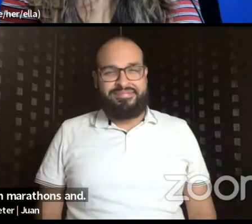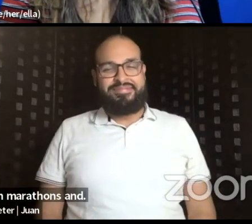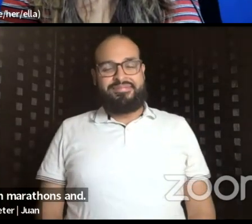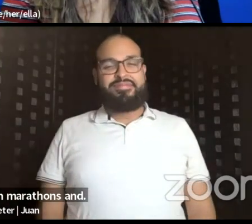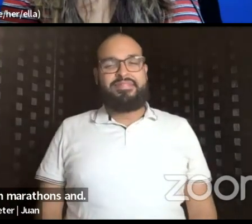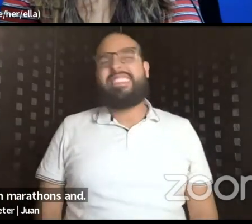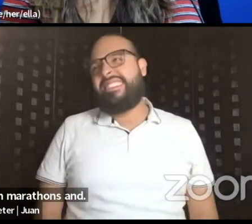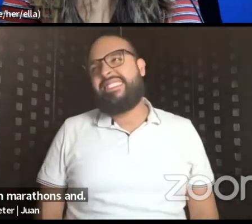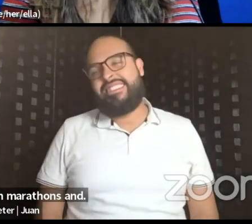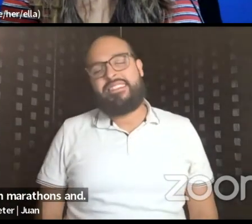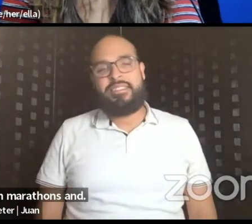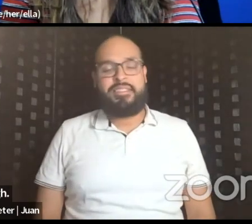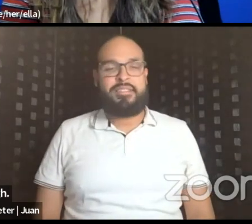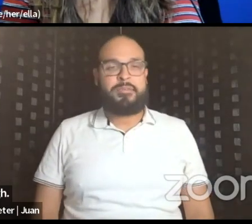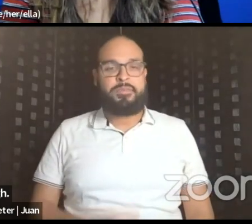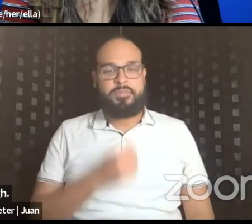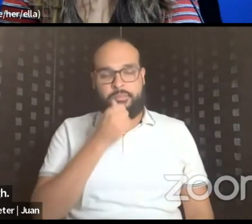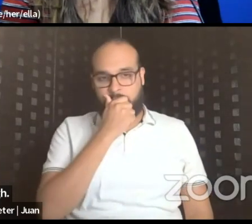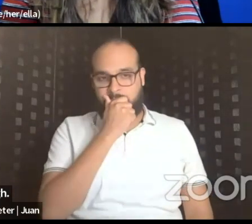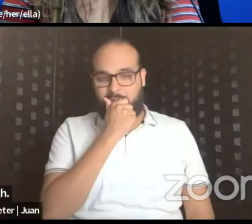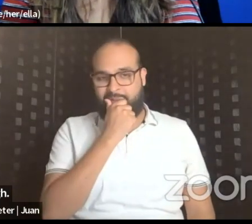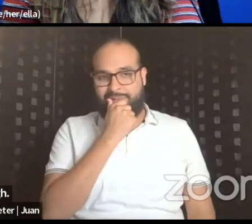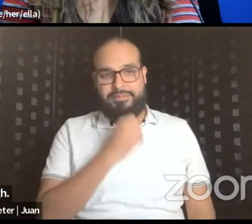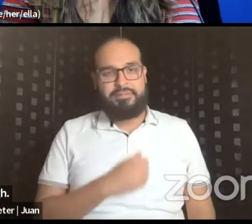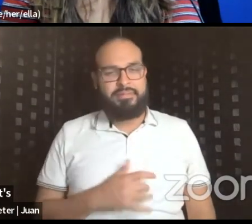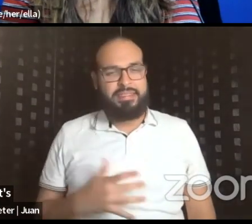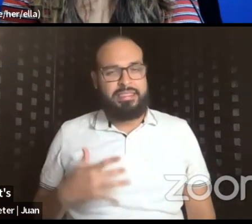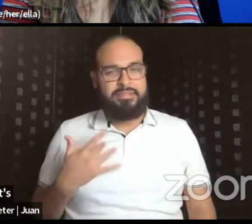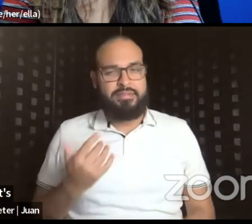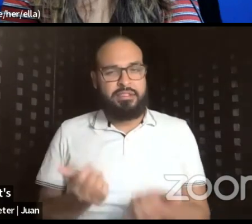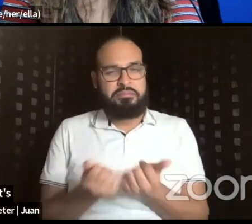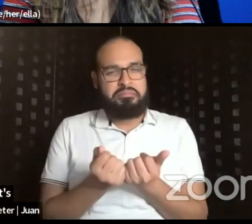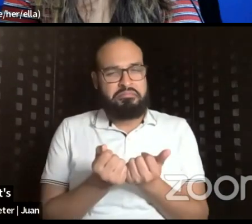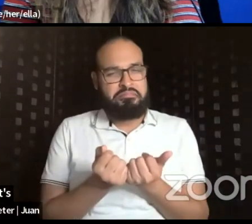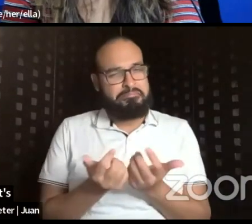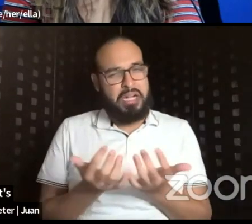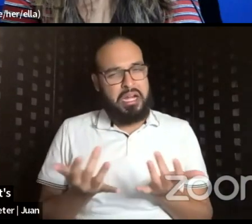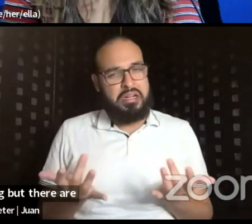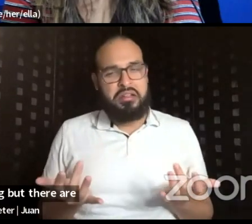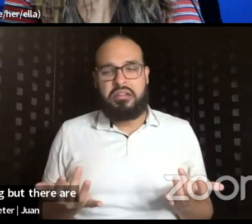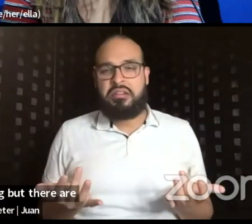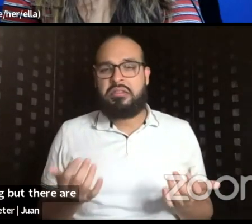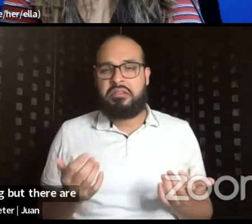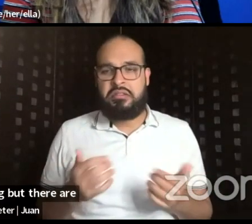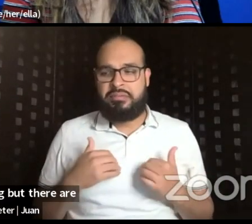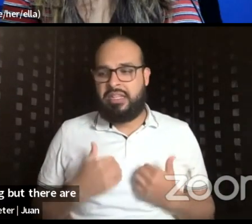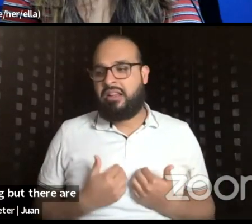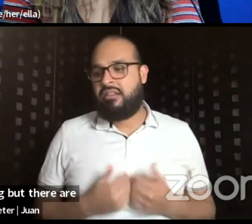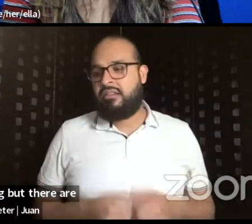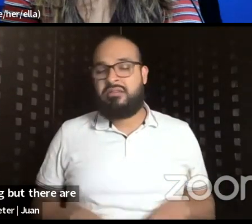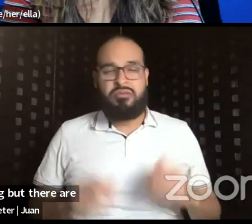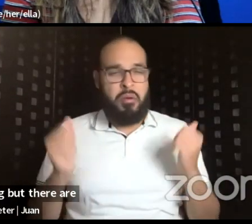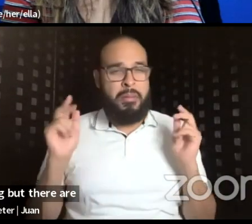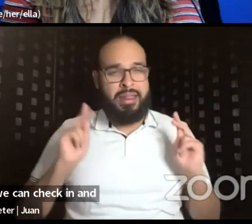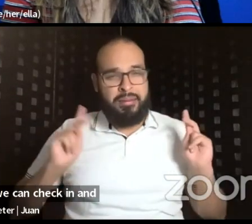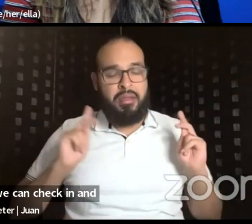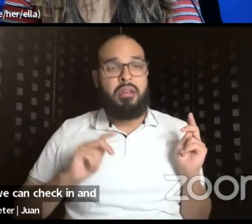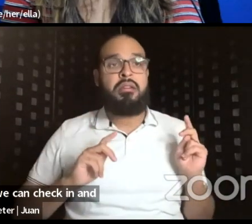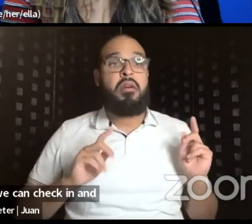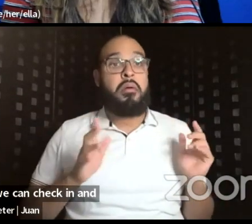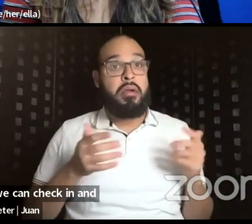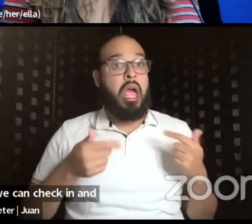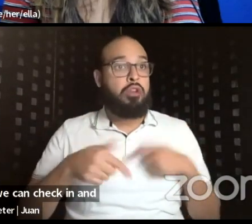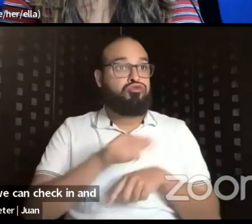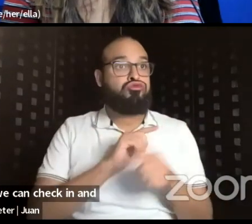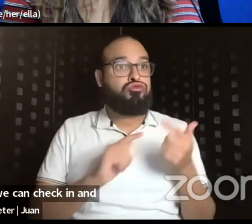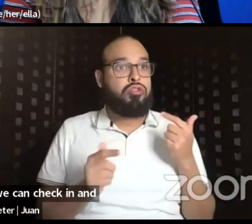So, so I think it's, um, yeah, it's, it's exhausting, but there are so many of us and enough of us that we can check in and out and do the things we can